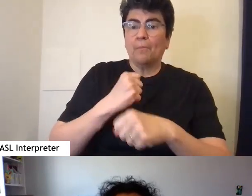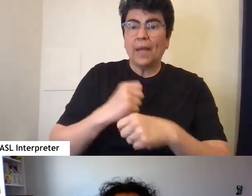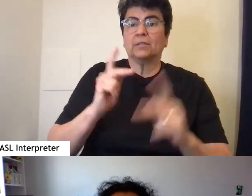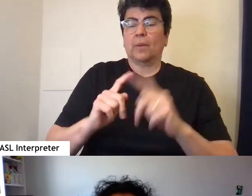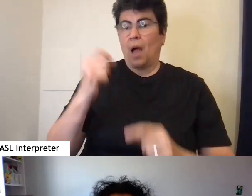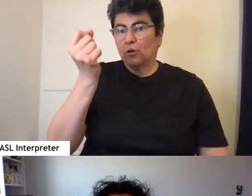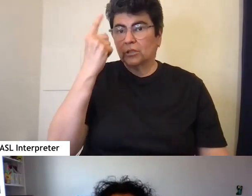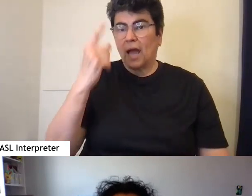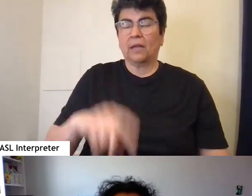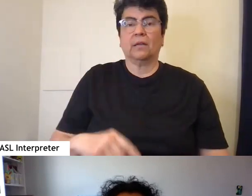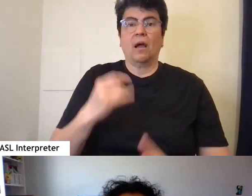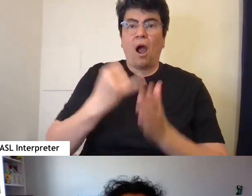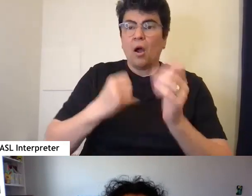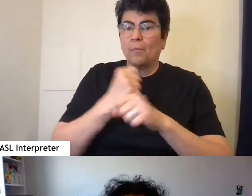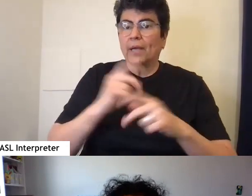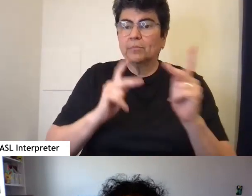Art makes people realize.